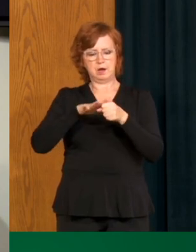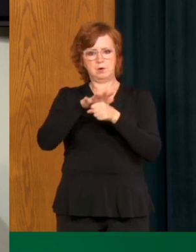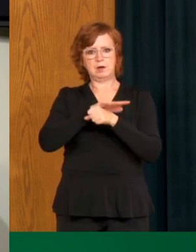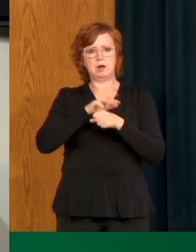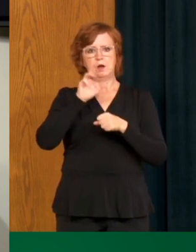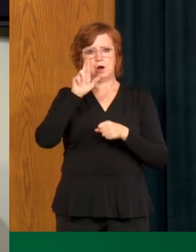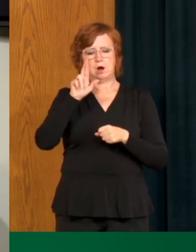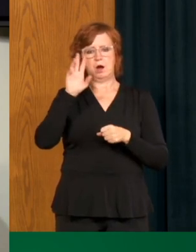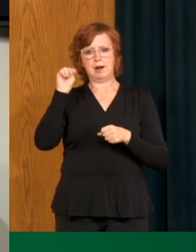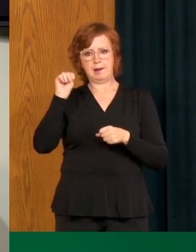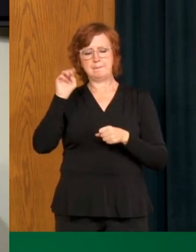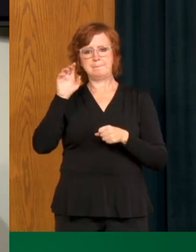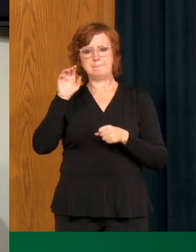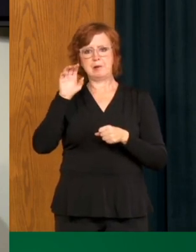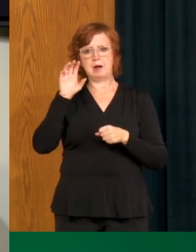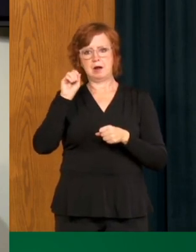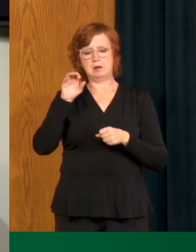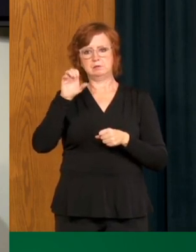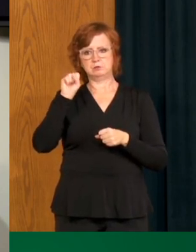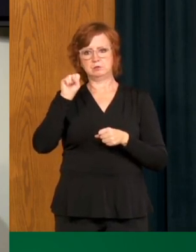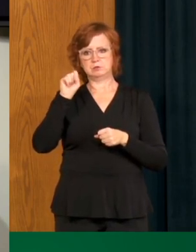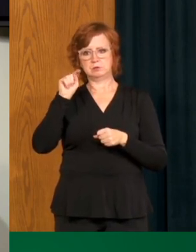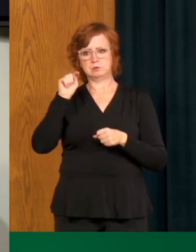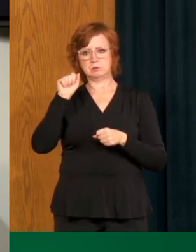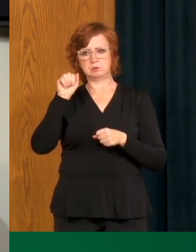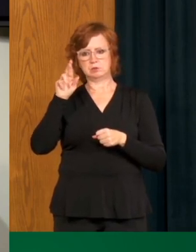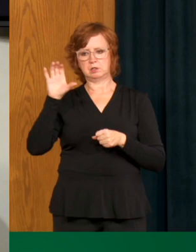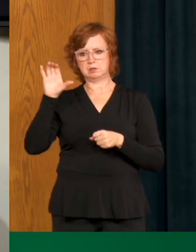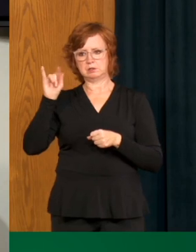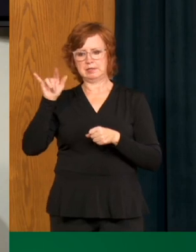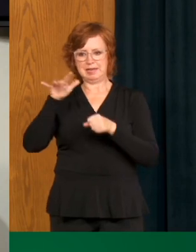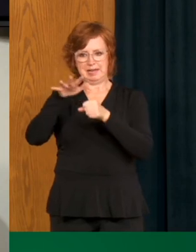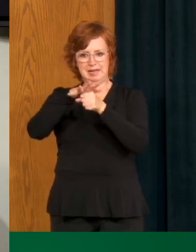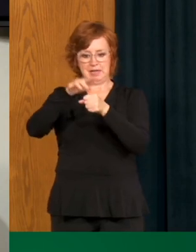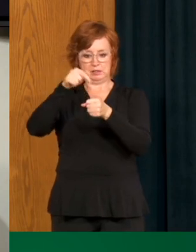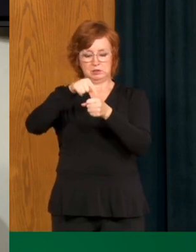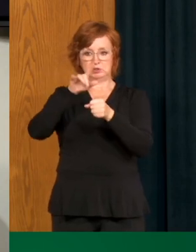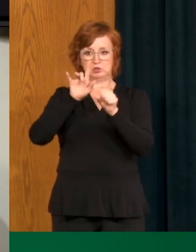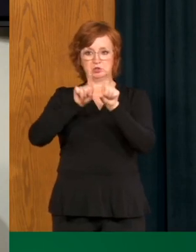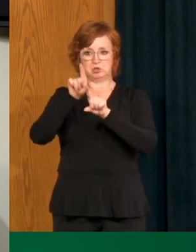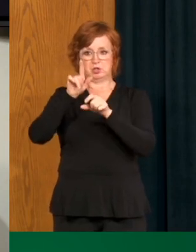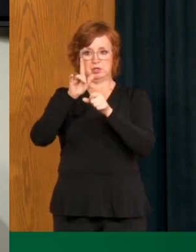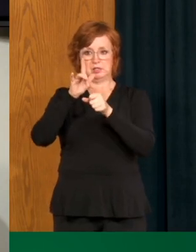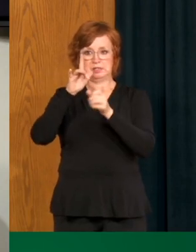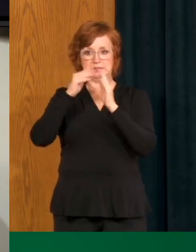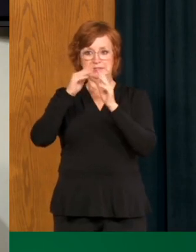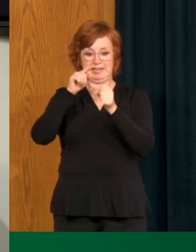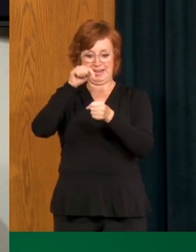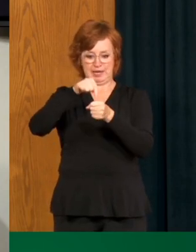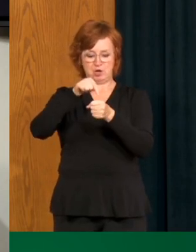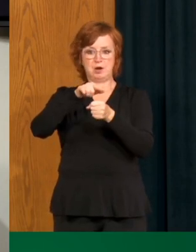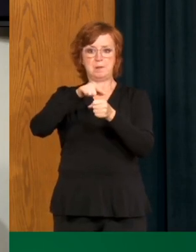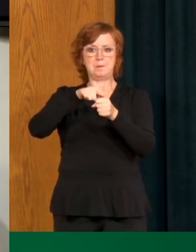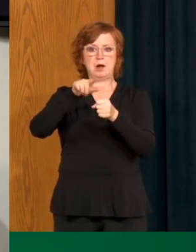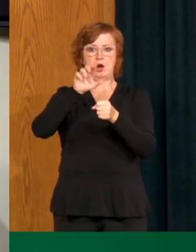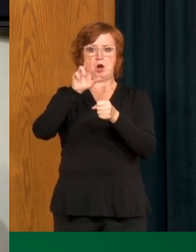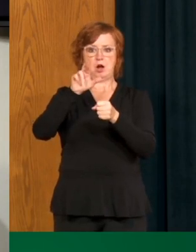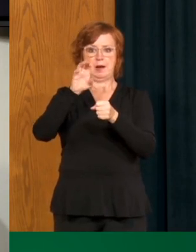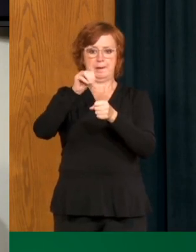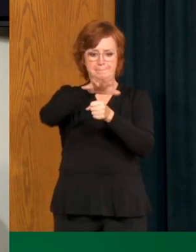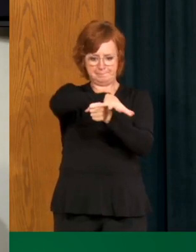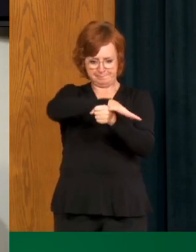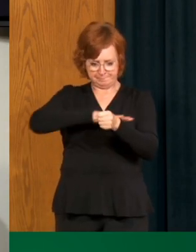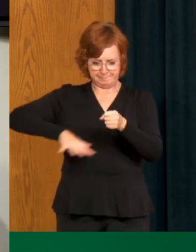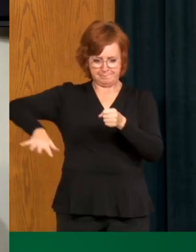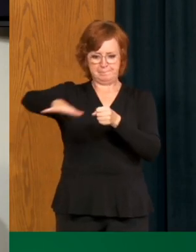Star City, not in, uh, specifically Star City itself. But again, I just wanted to, um,